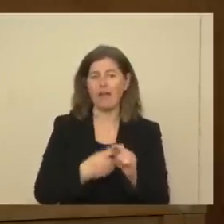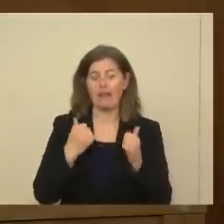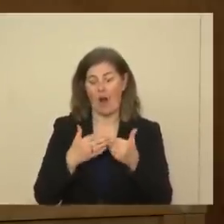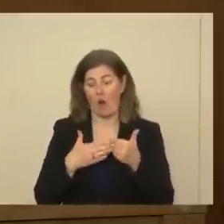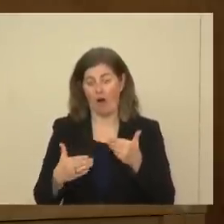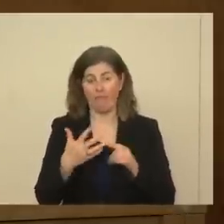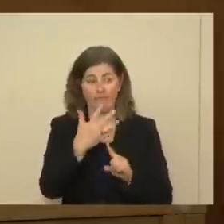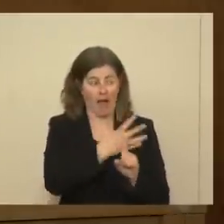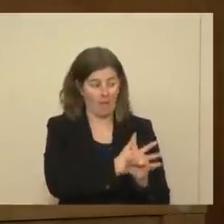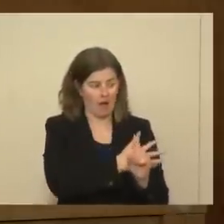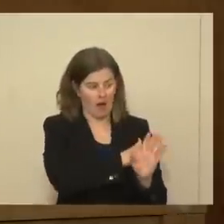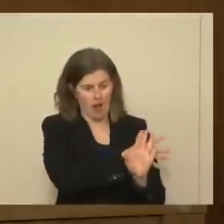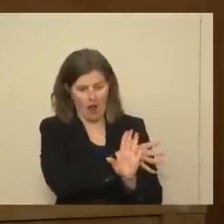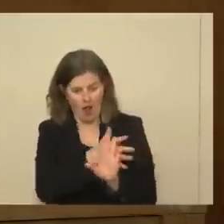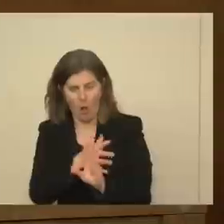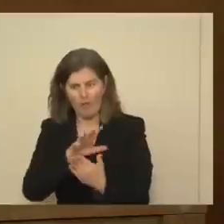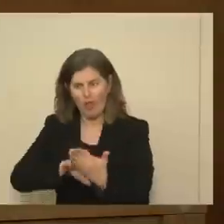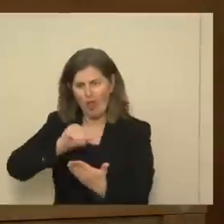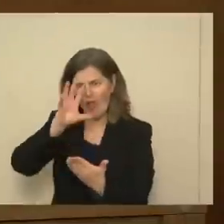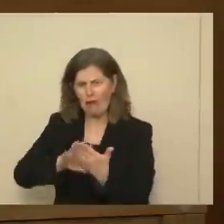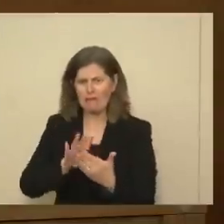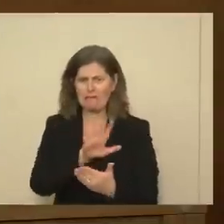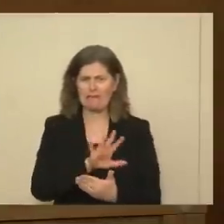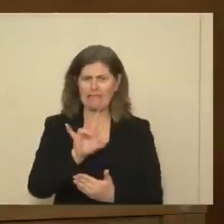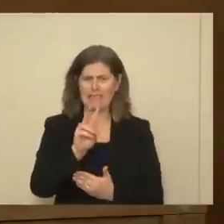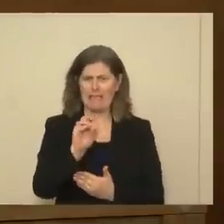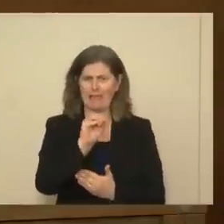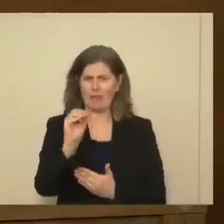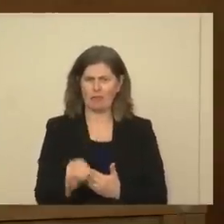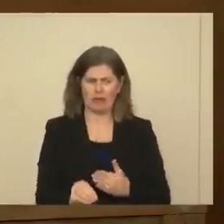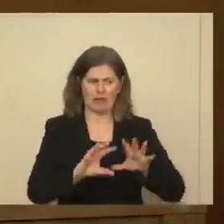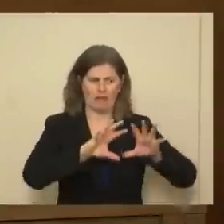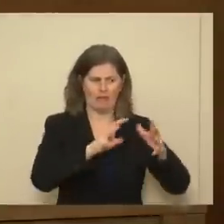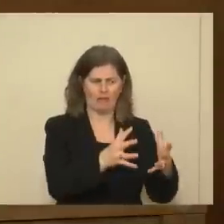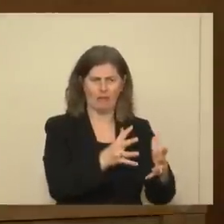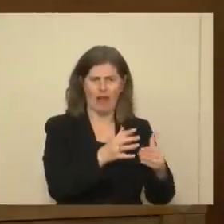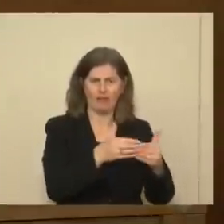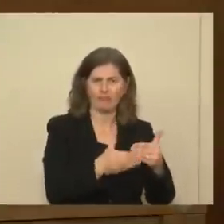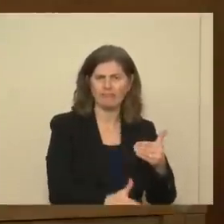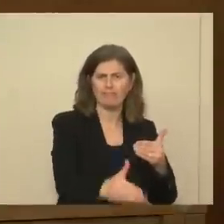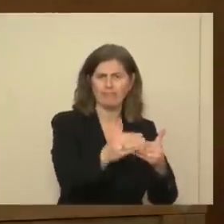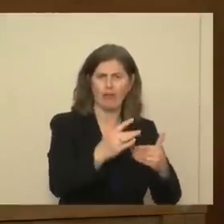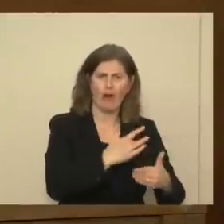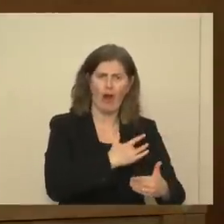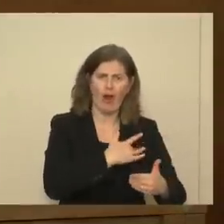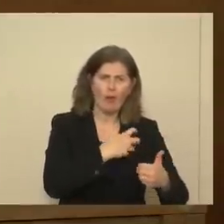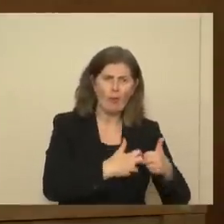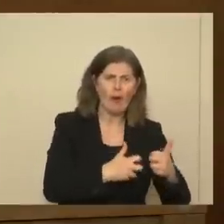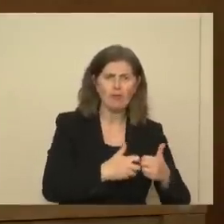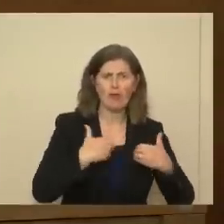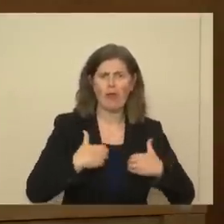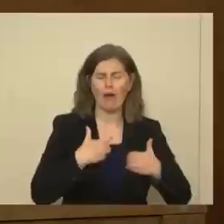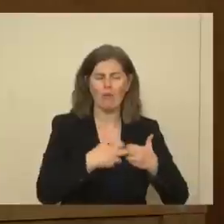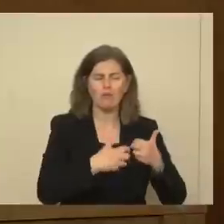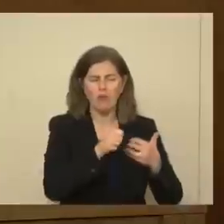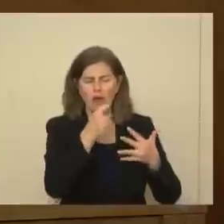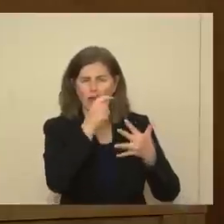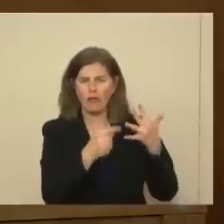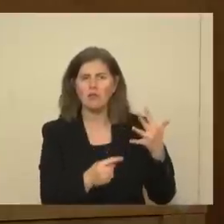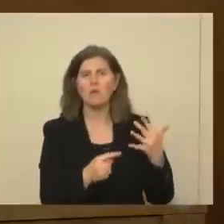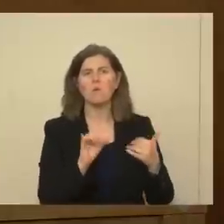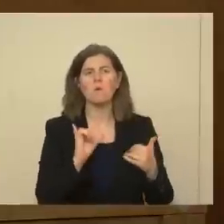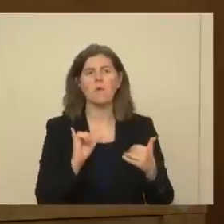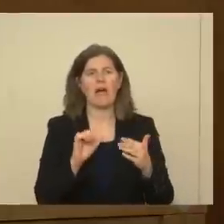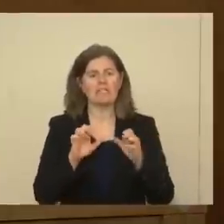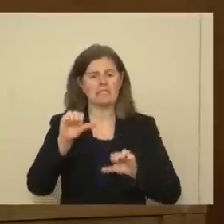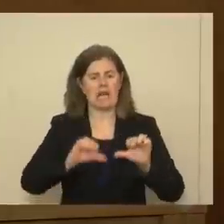in now, we're learning about, you 70% of people with heart involvement or lung issues or other things. So I think that's an evolving